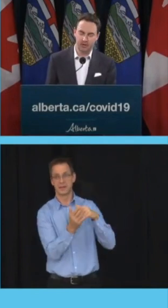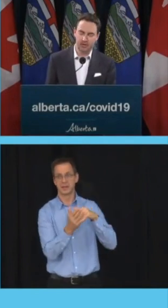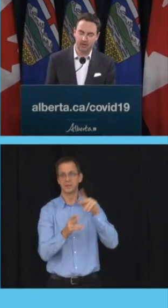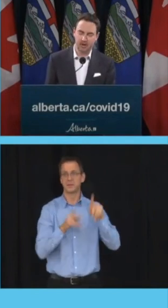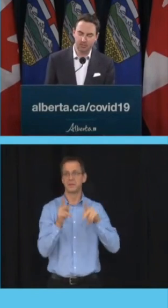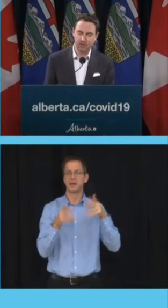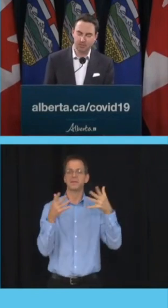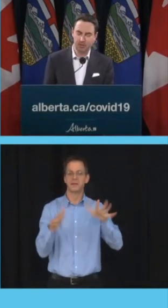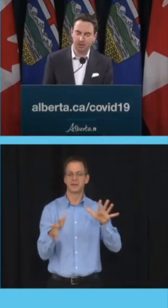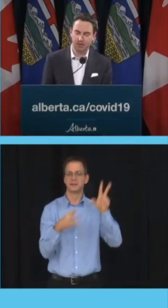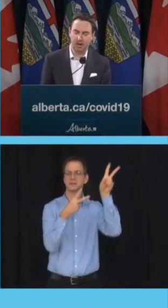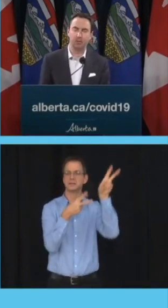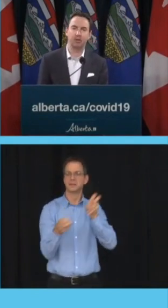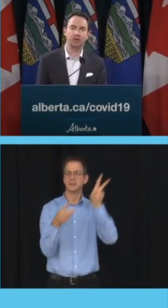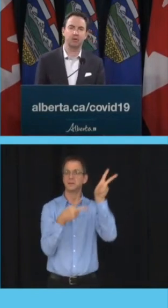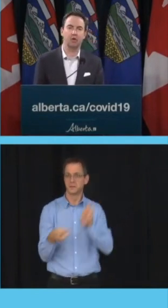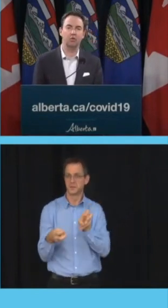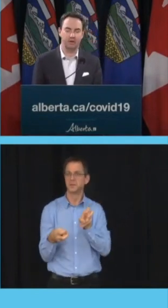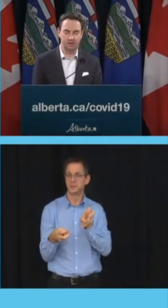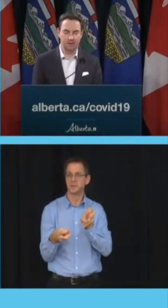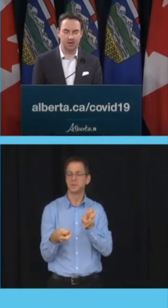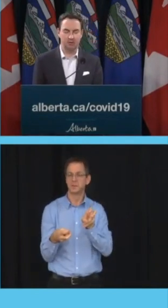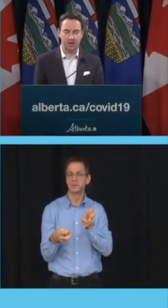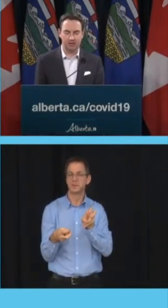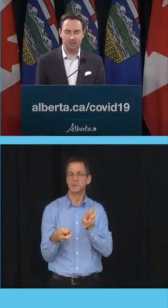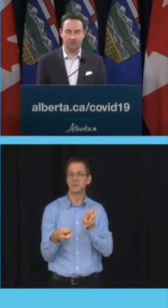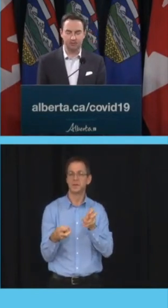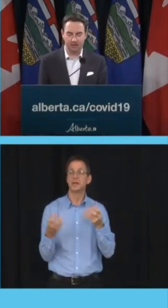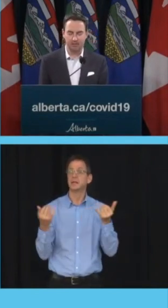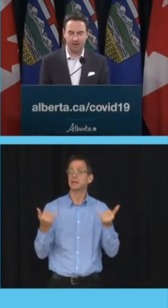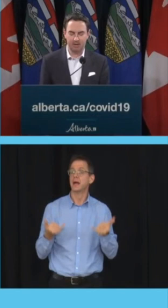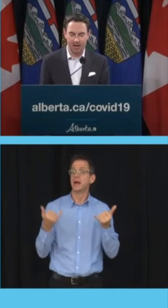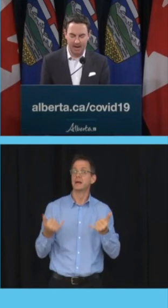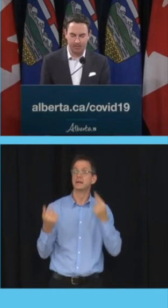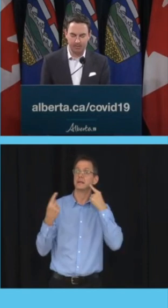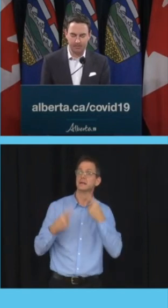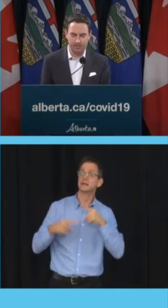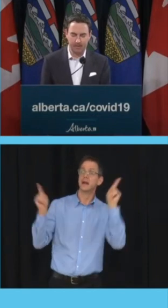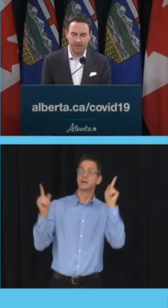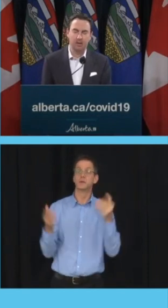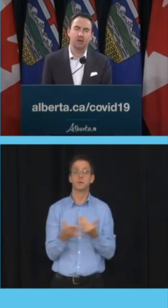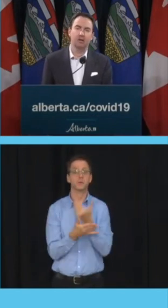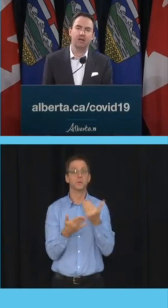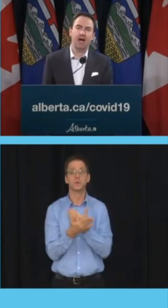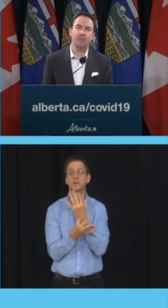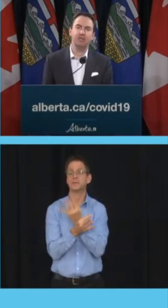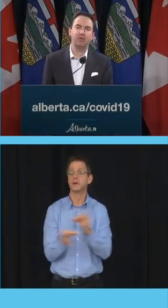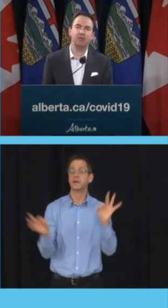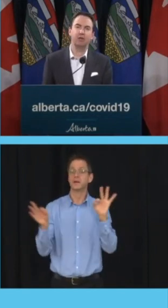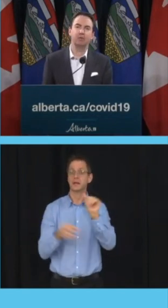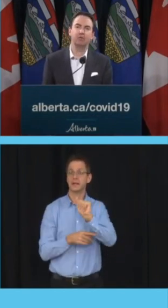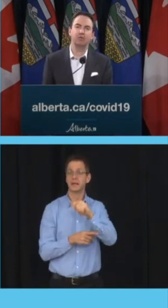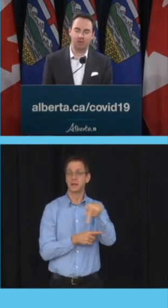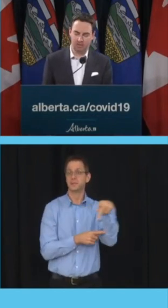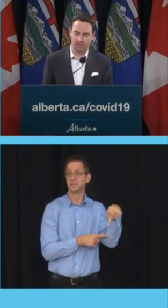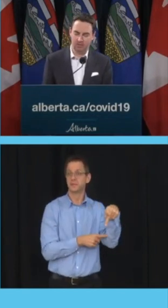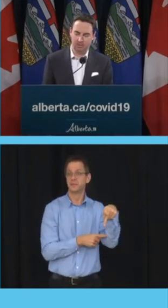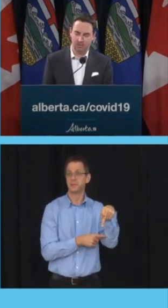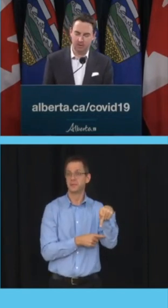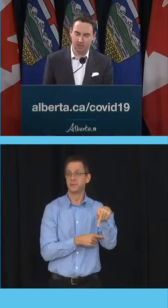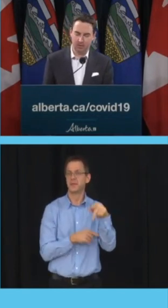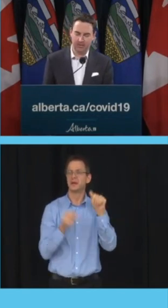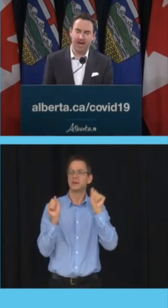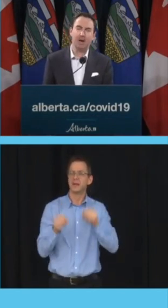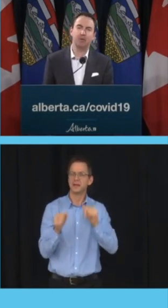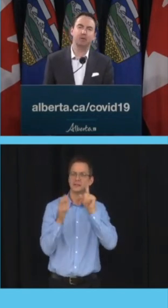launch of the free government-supported Alberta COVID records verifier app. The app is now available for